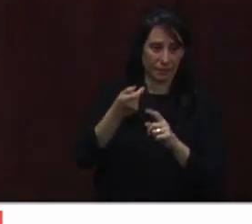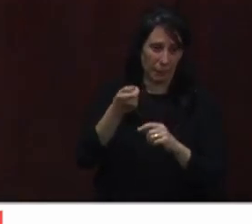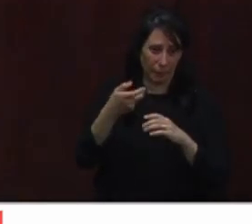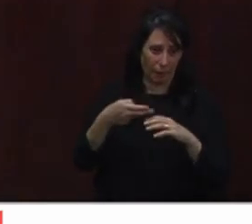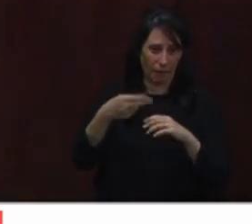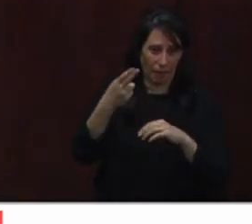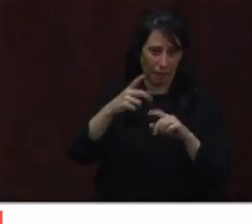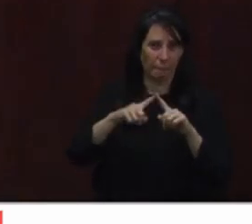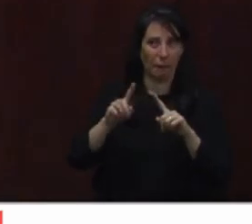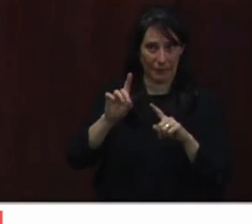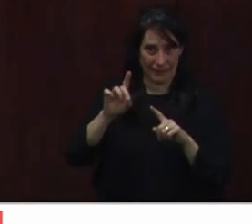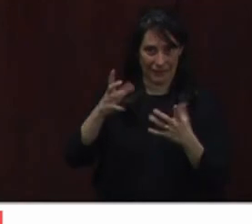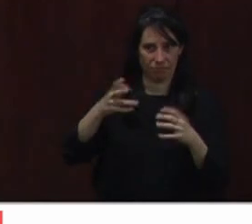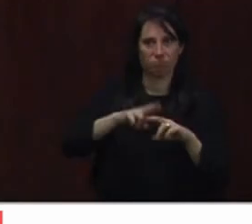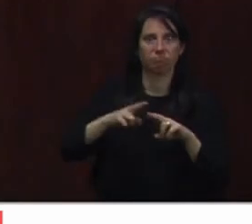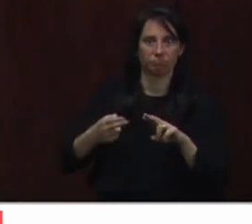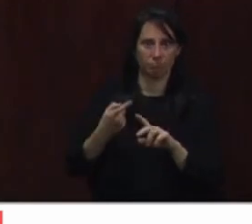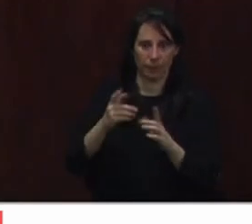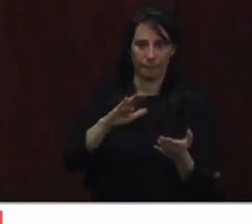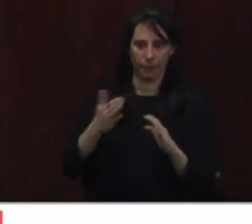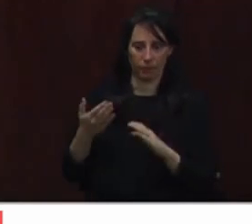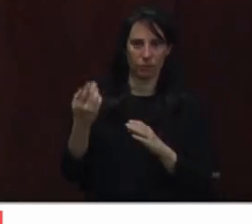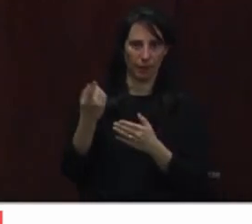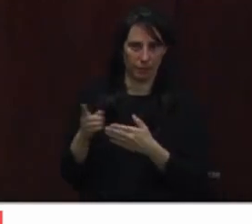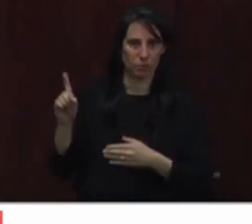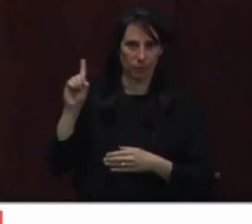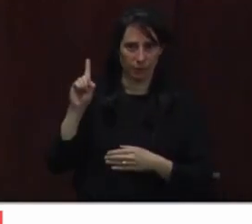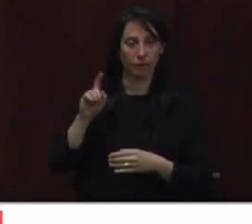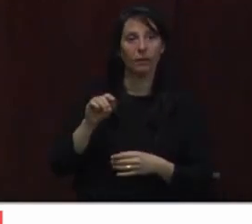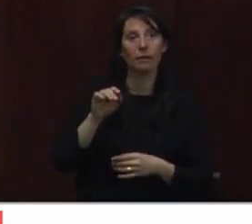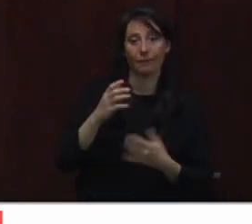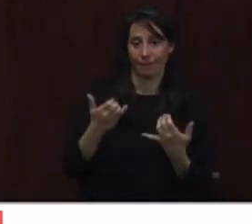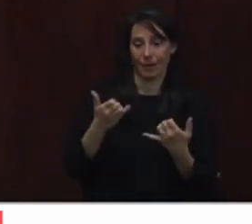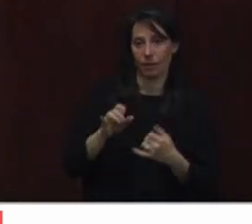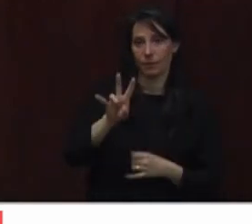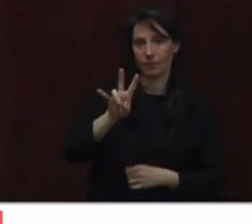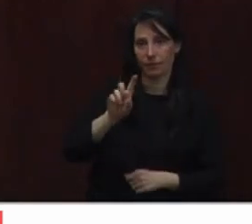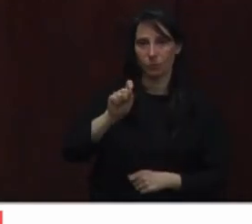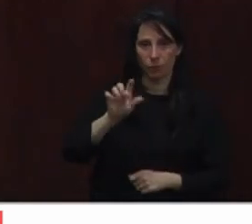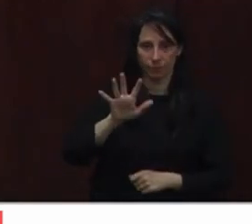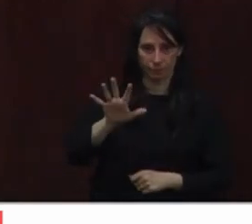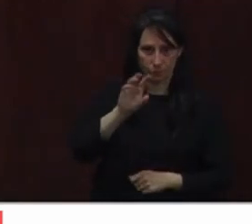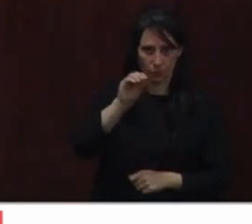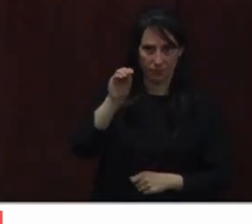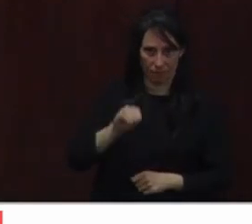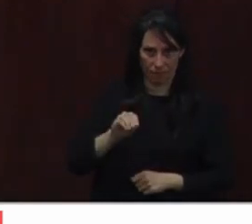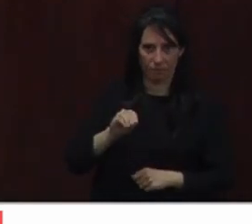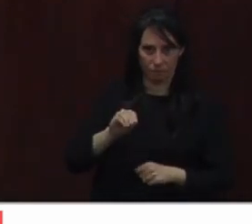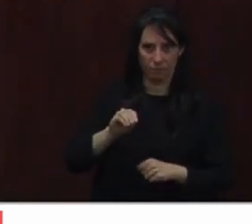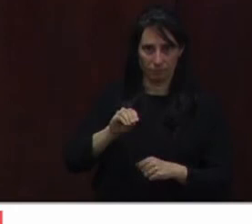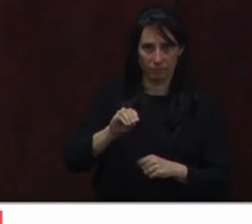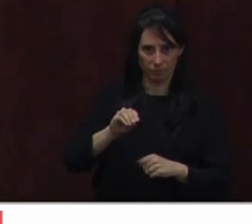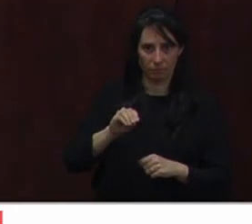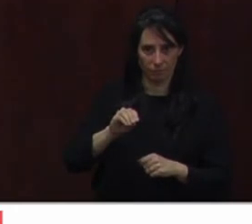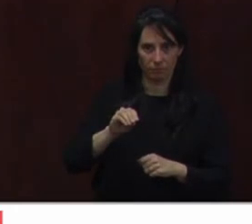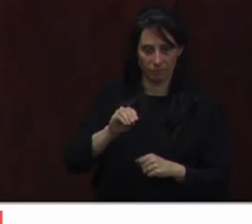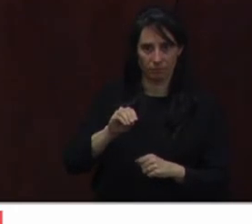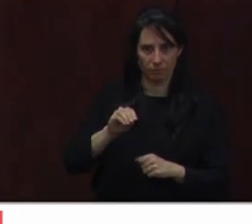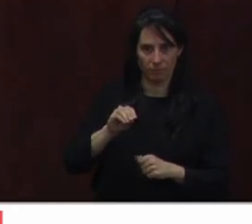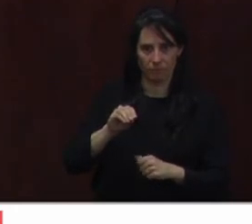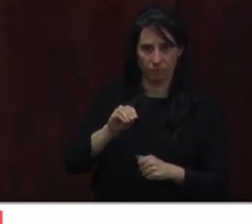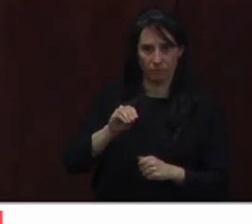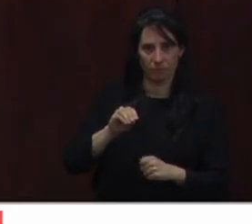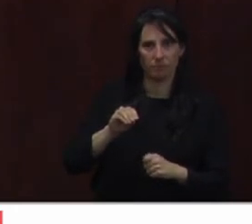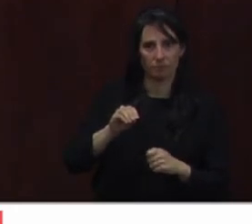As mentioned earlier, our percent positivity is now 7.5%. It has also decreased, seeing a